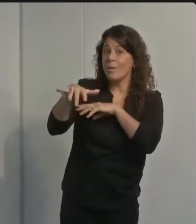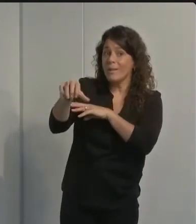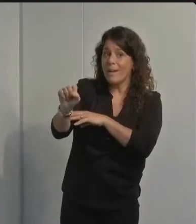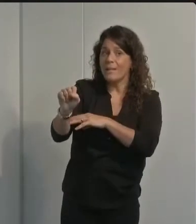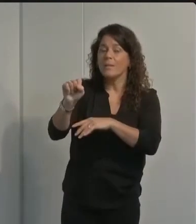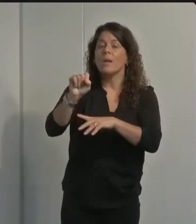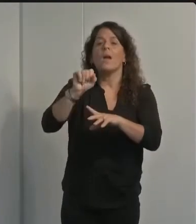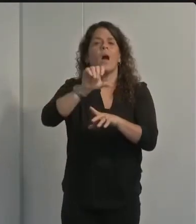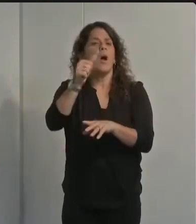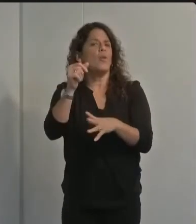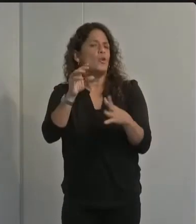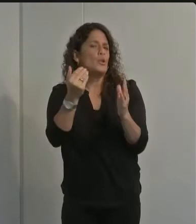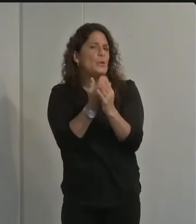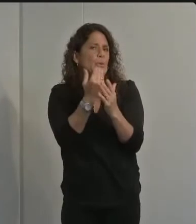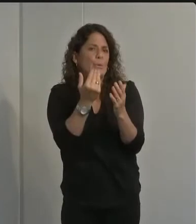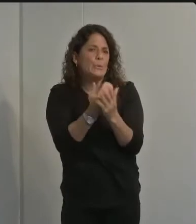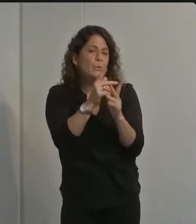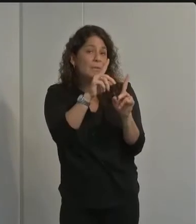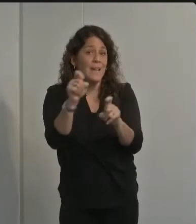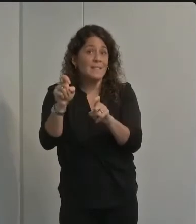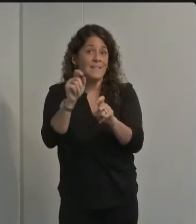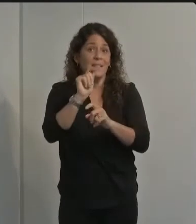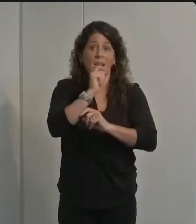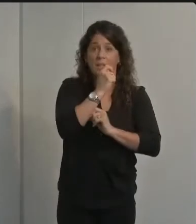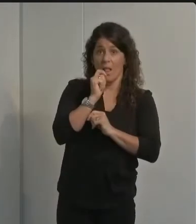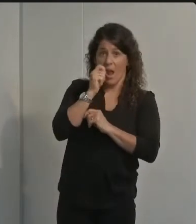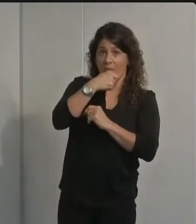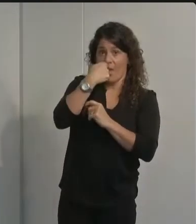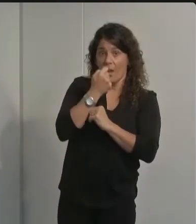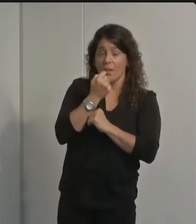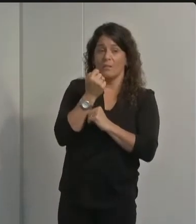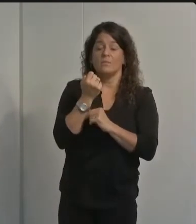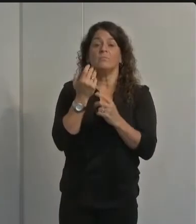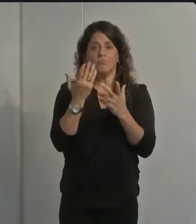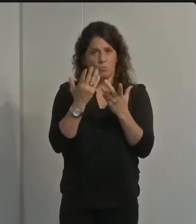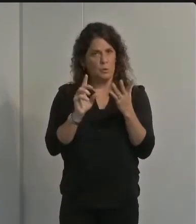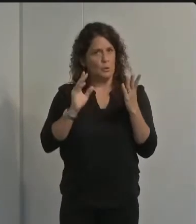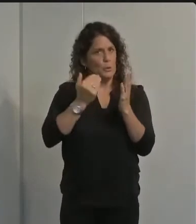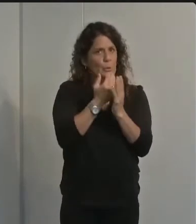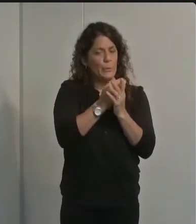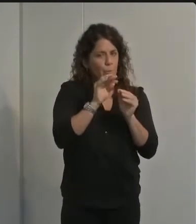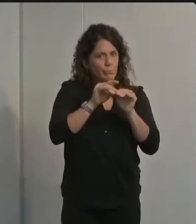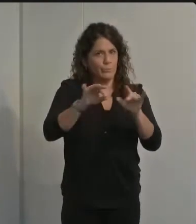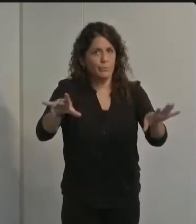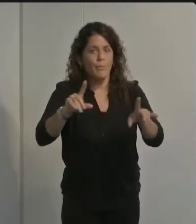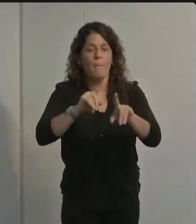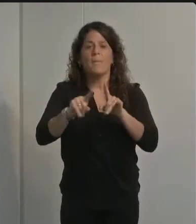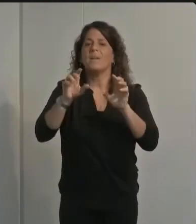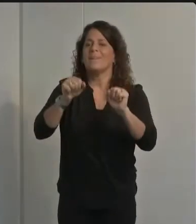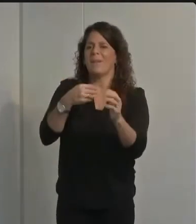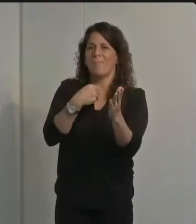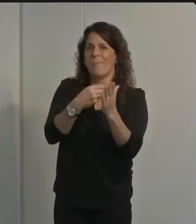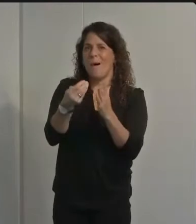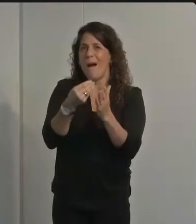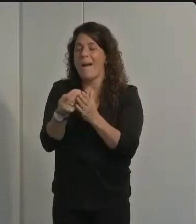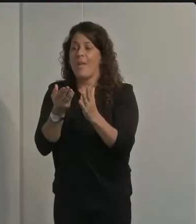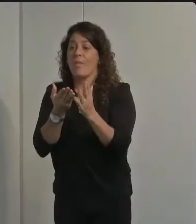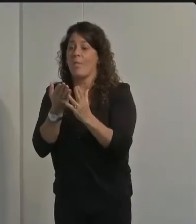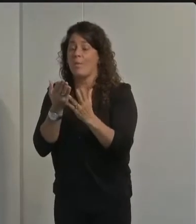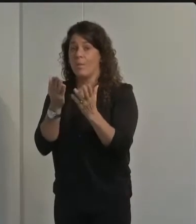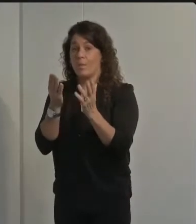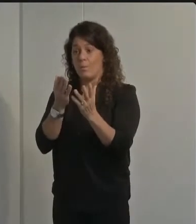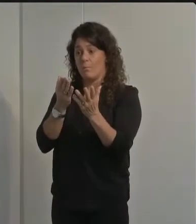testing methods such as saliva based testing that are also coming on the market all of those are available commercially or through a health care provider